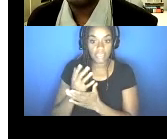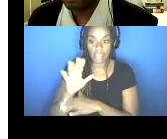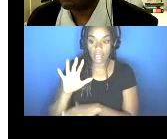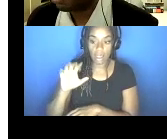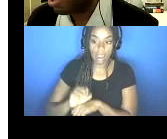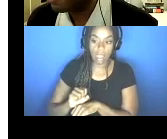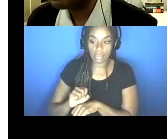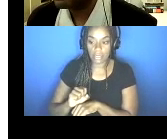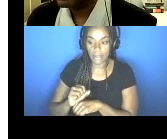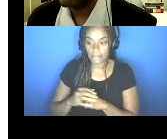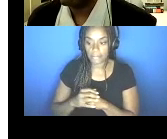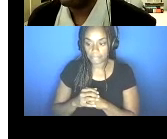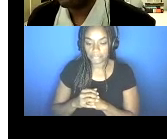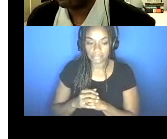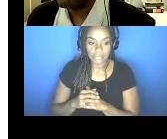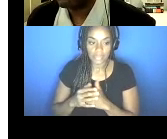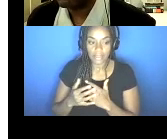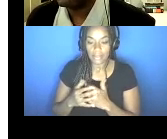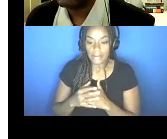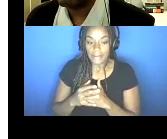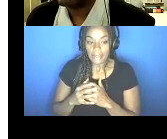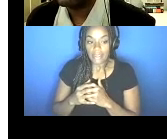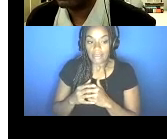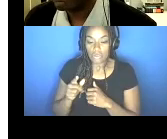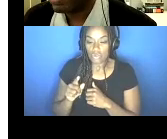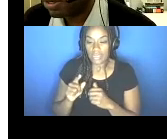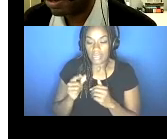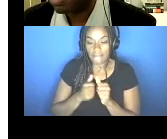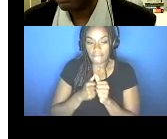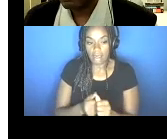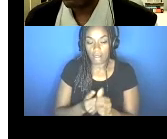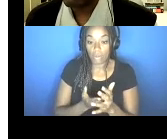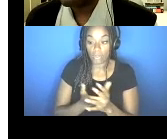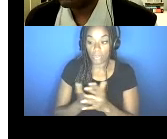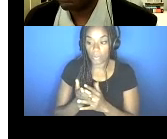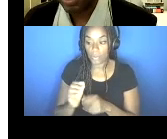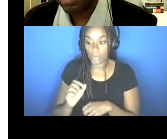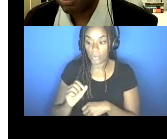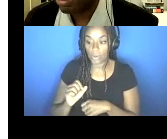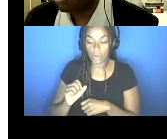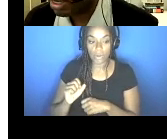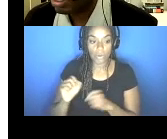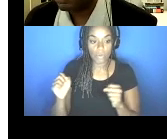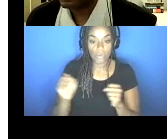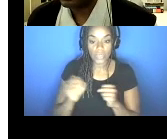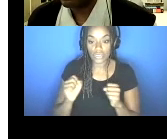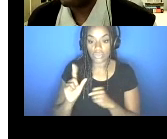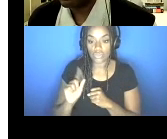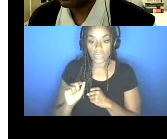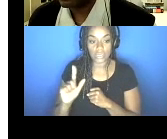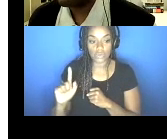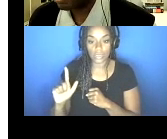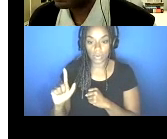that the cases, they were high. You can follow them through to winter of 2021, and you can see